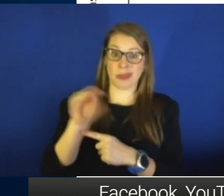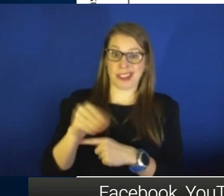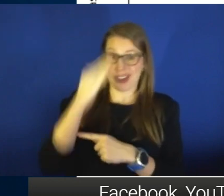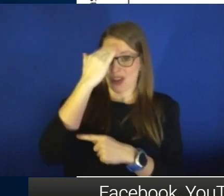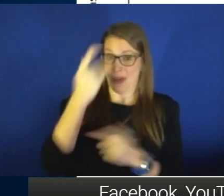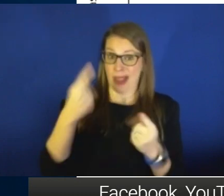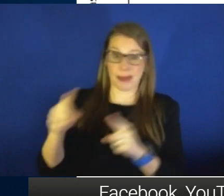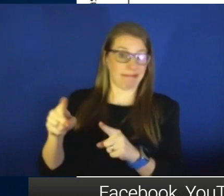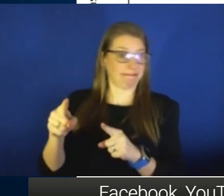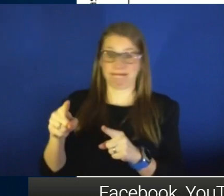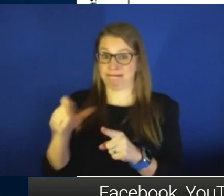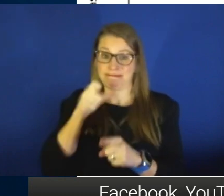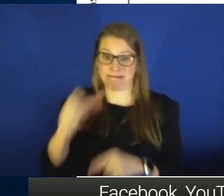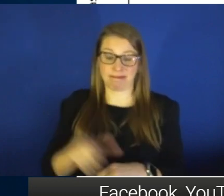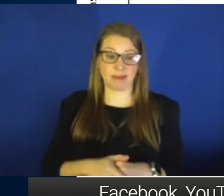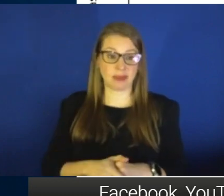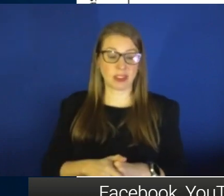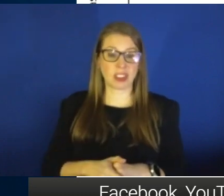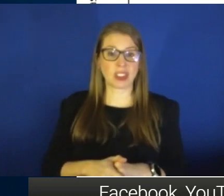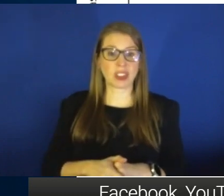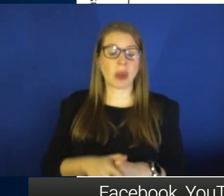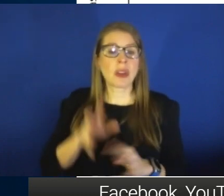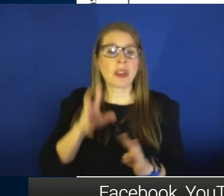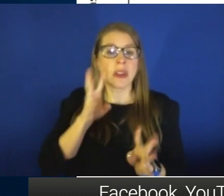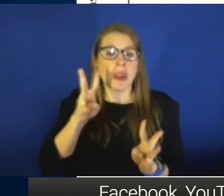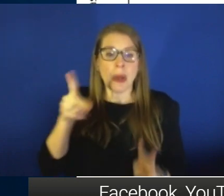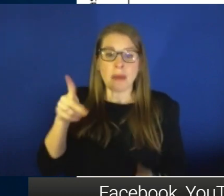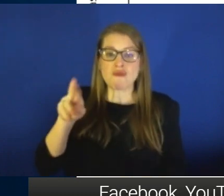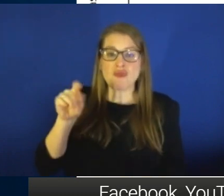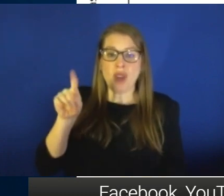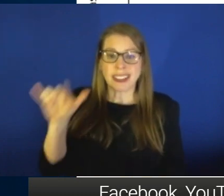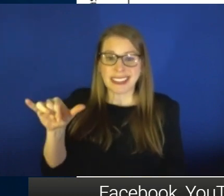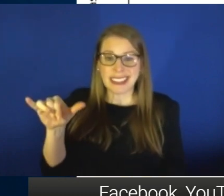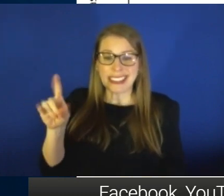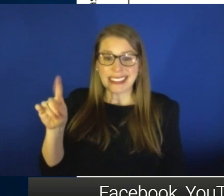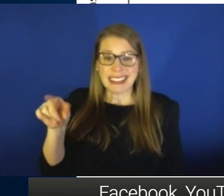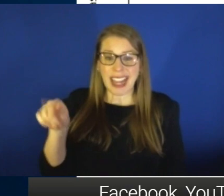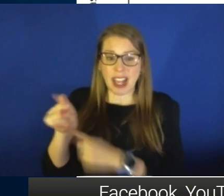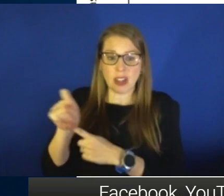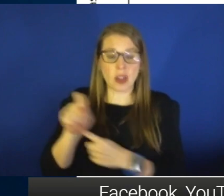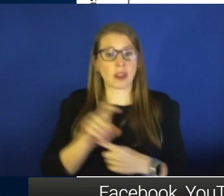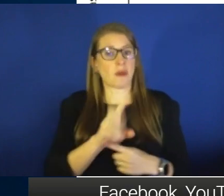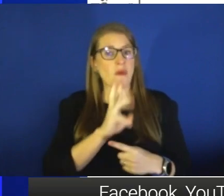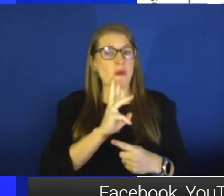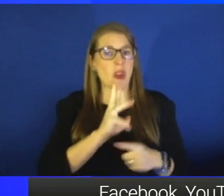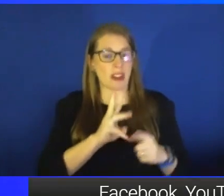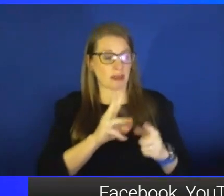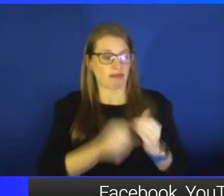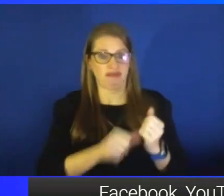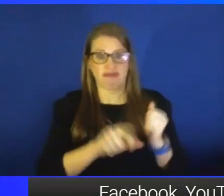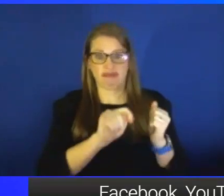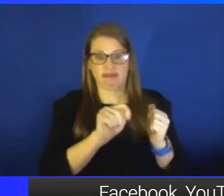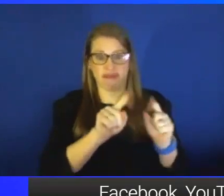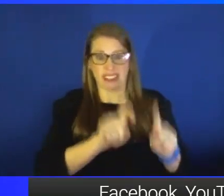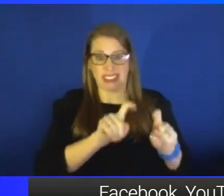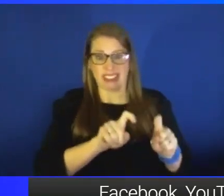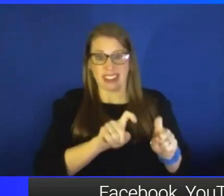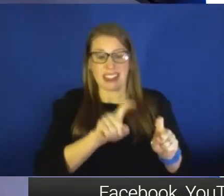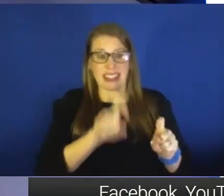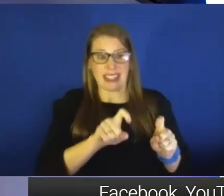often have to look at proxy data, things like wastewater surveillance testing, which is why it's really exciting to see the other guests who are here today. Right. You say